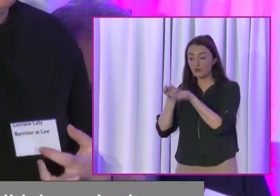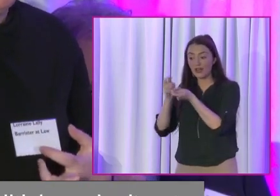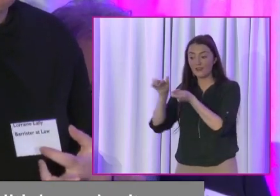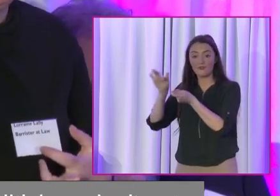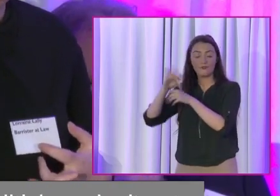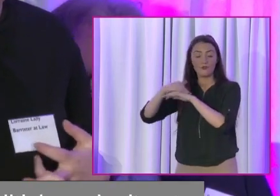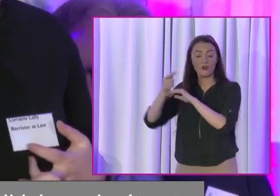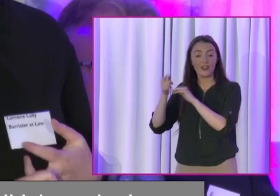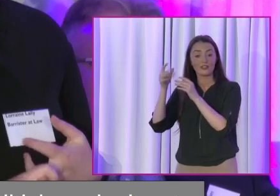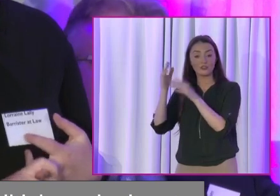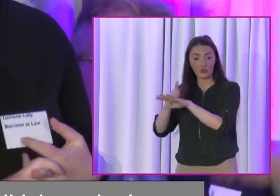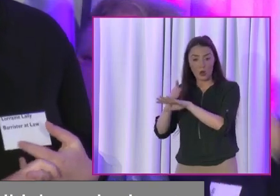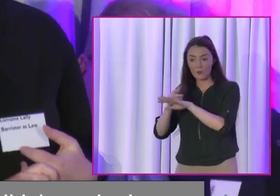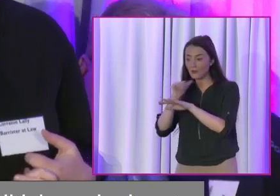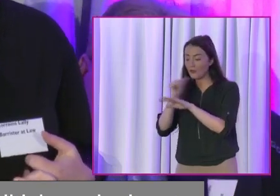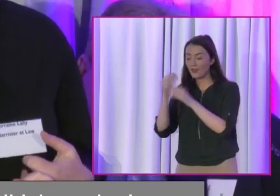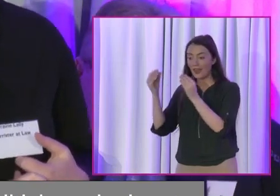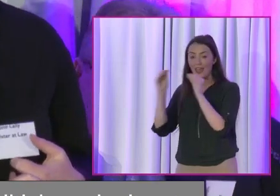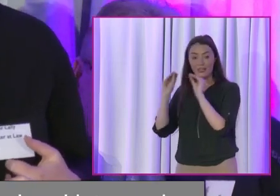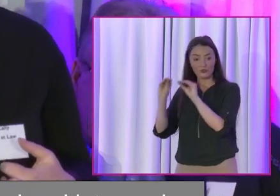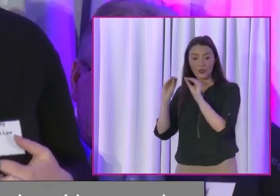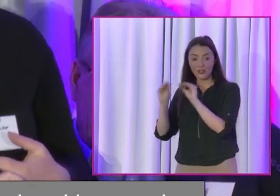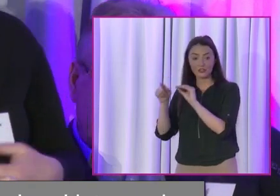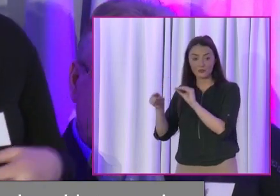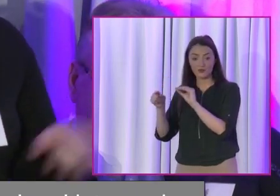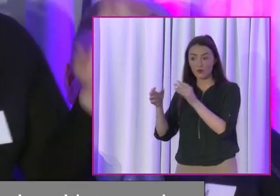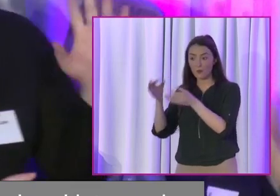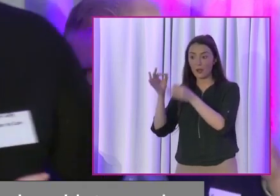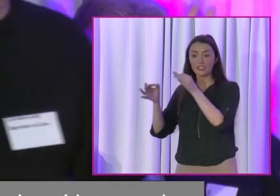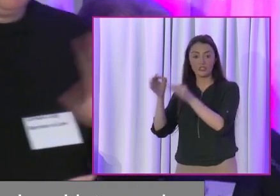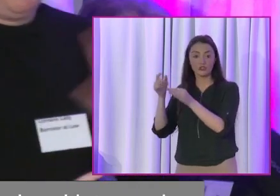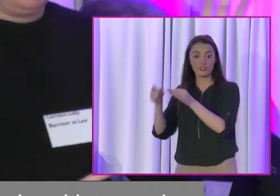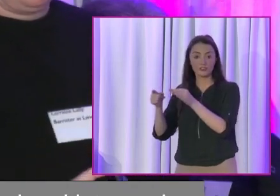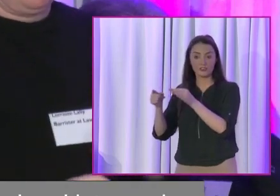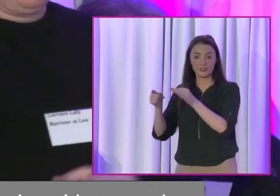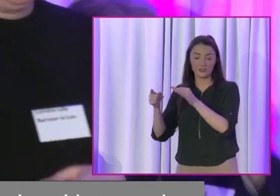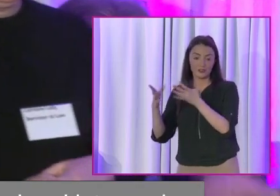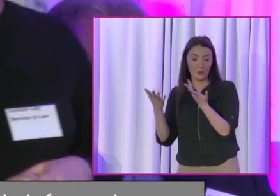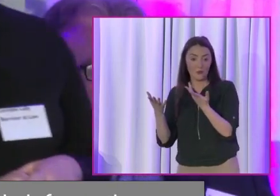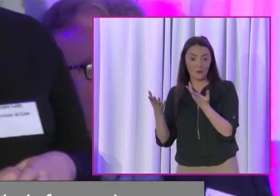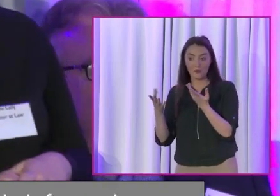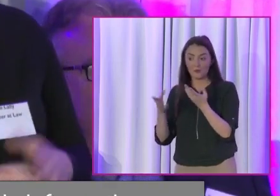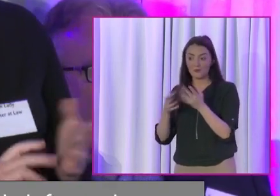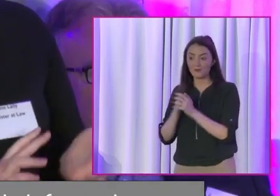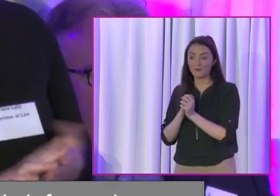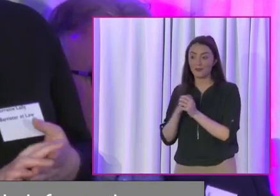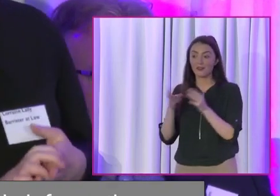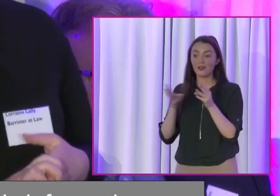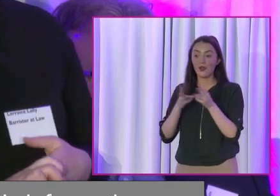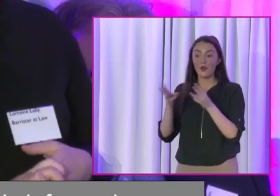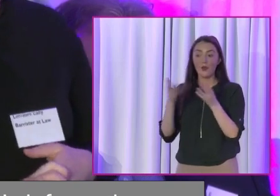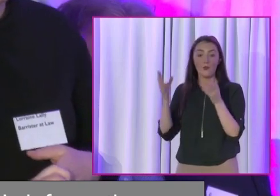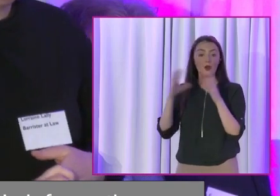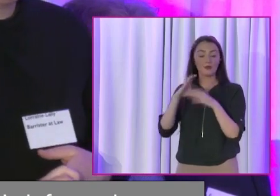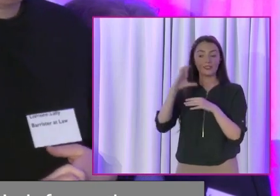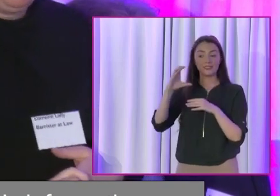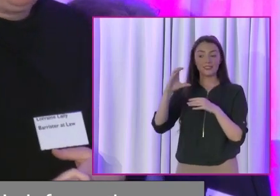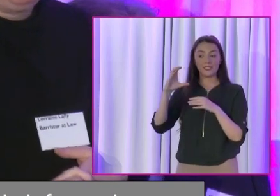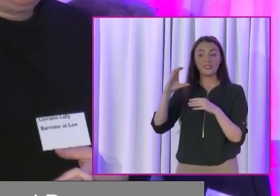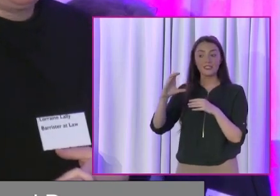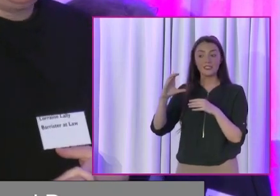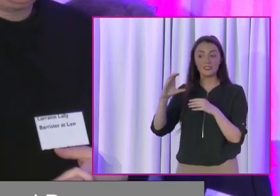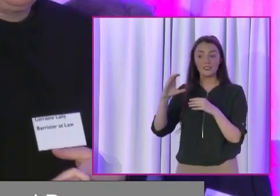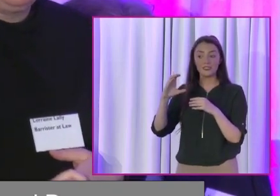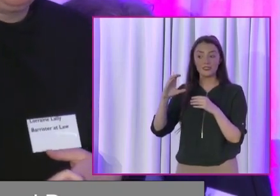later on in my life, when I was doing work with the Citizens Information Service, shout out to everyone in Galway and Dunleary and all that trained me, I ended up going to the Dáil to